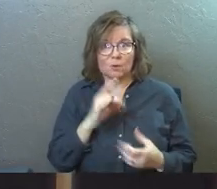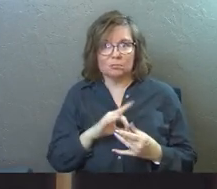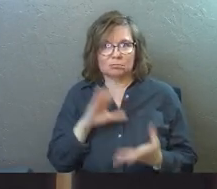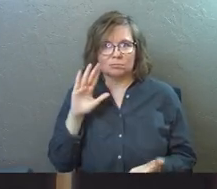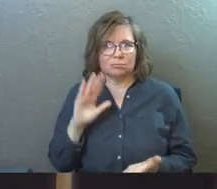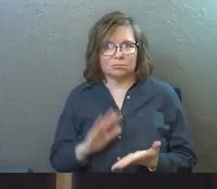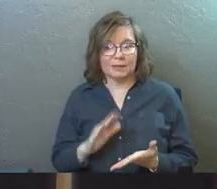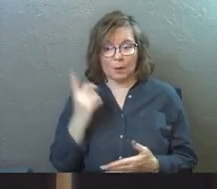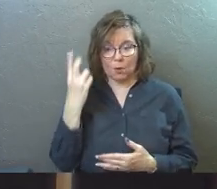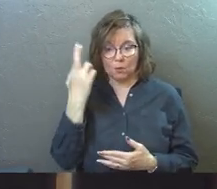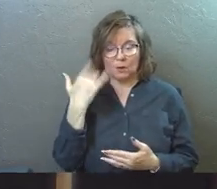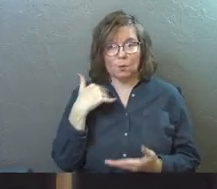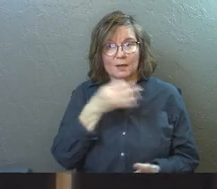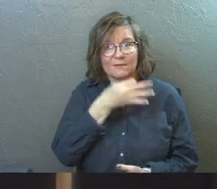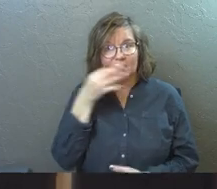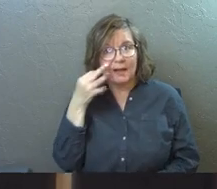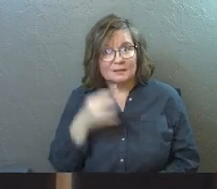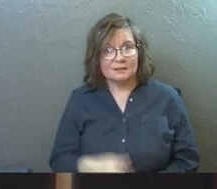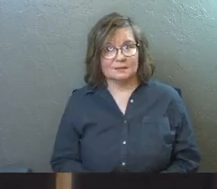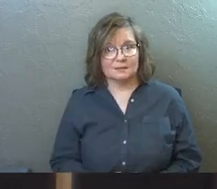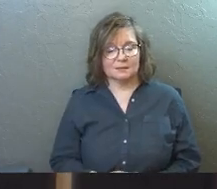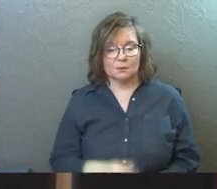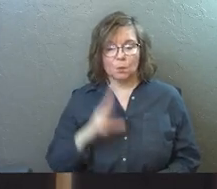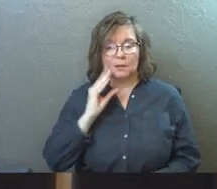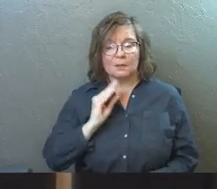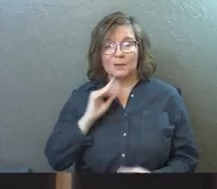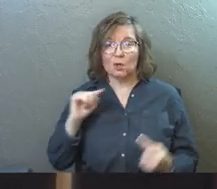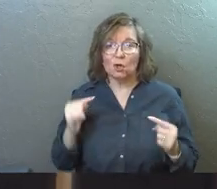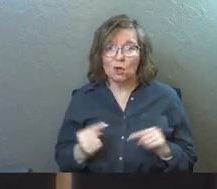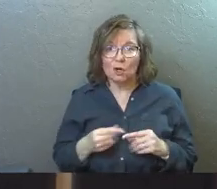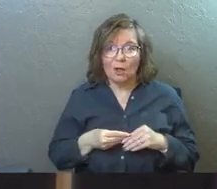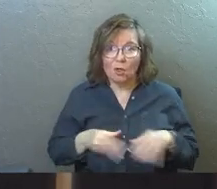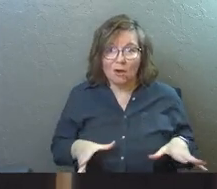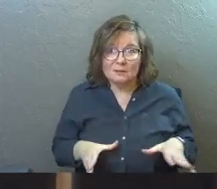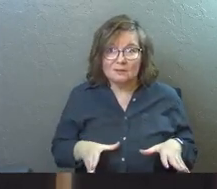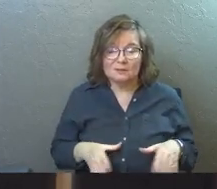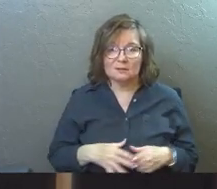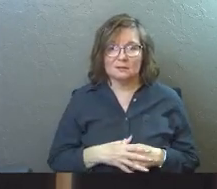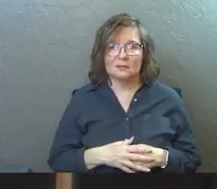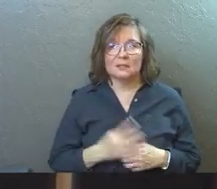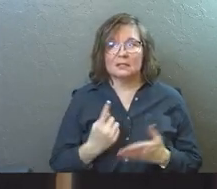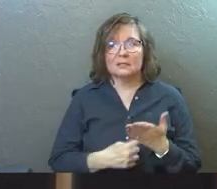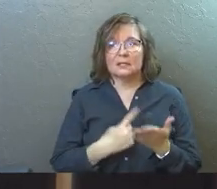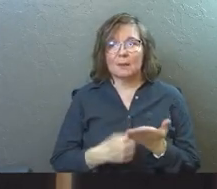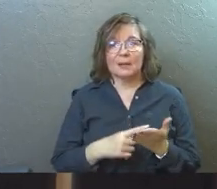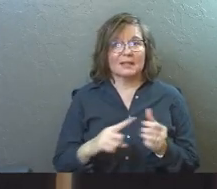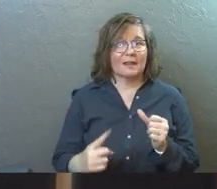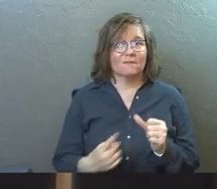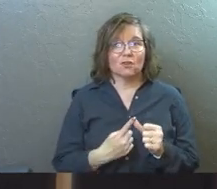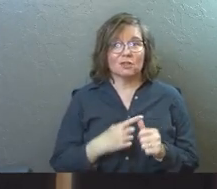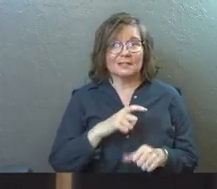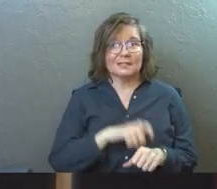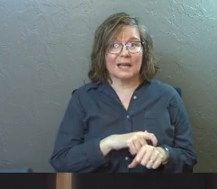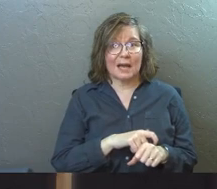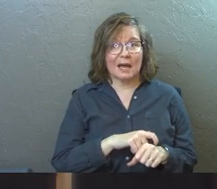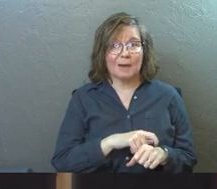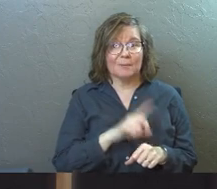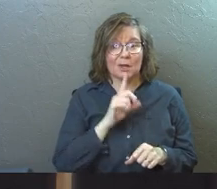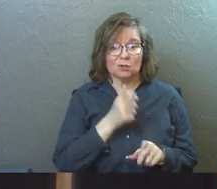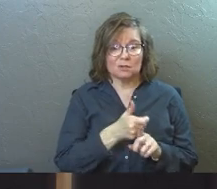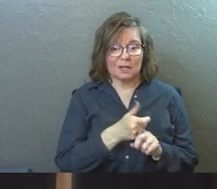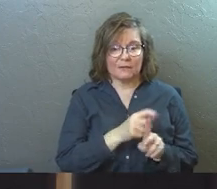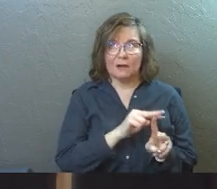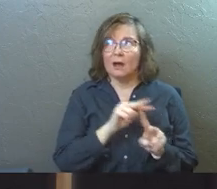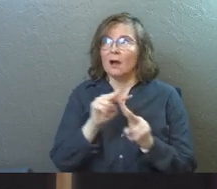one of the reasons that we fast. When you experience hurt and loss, sometimes that's the first time that you